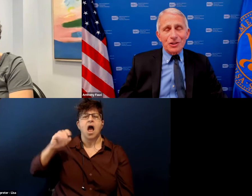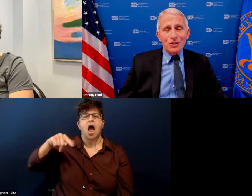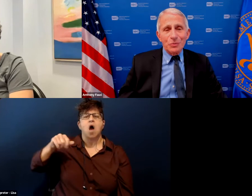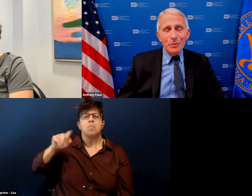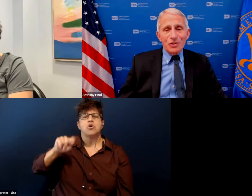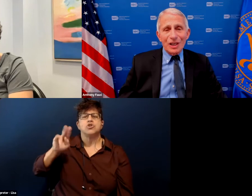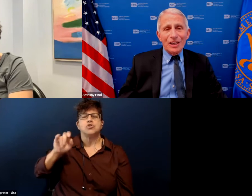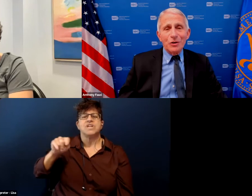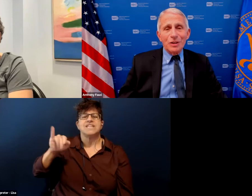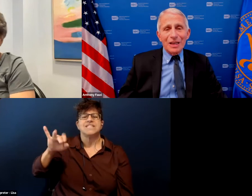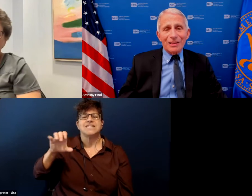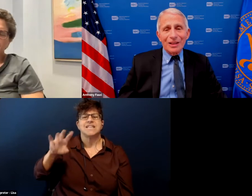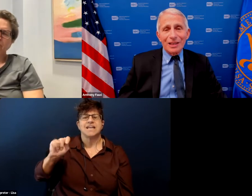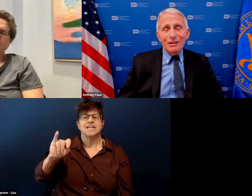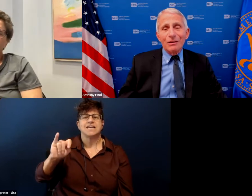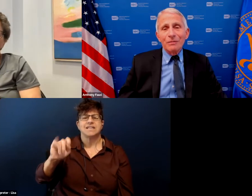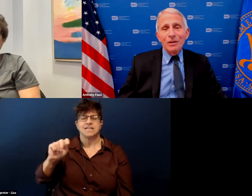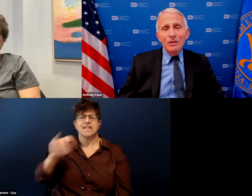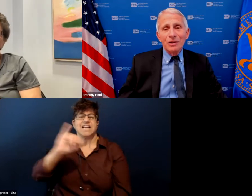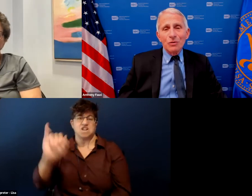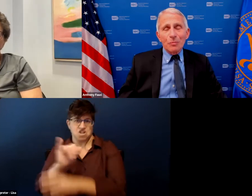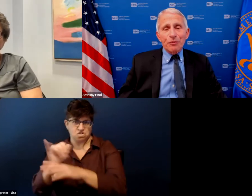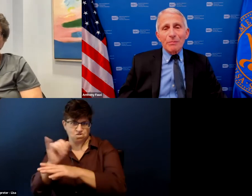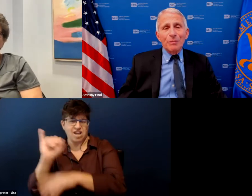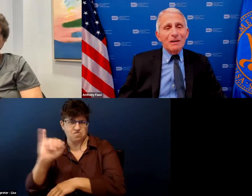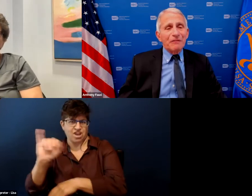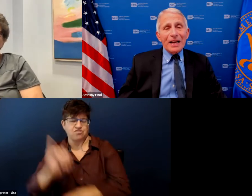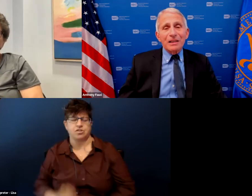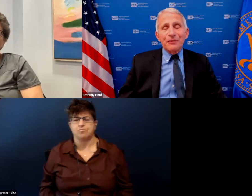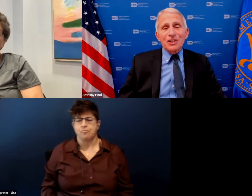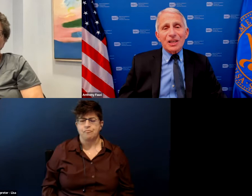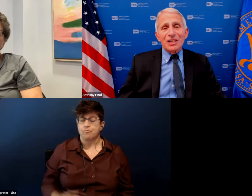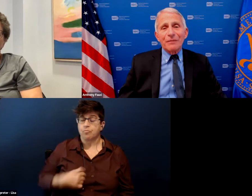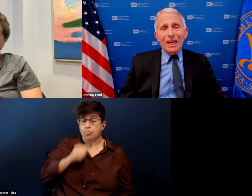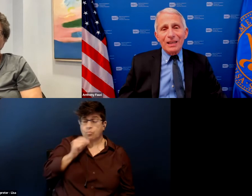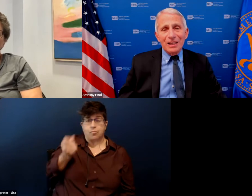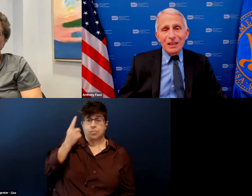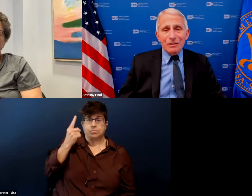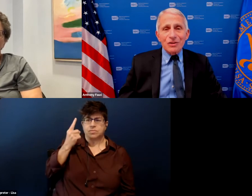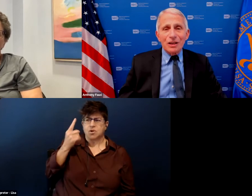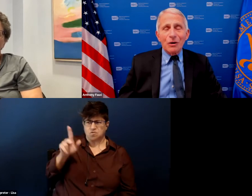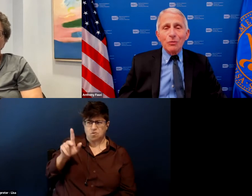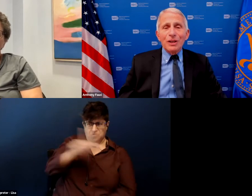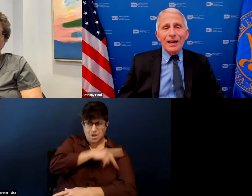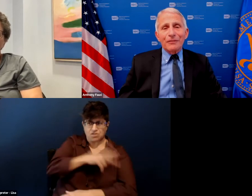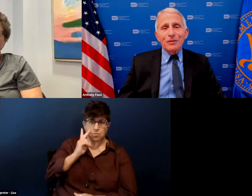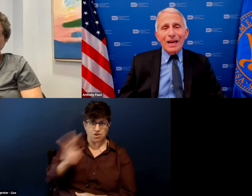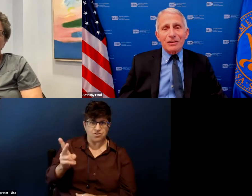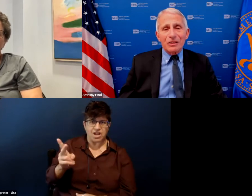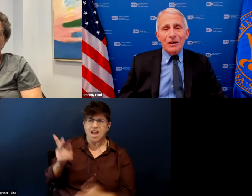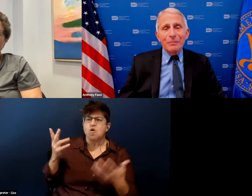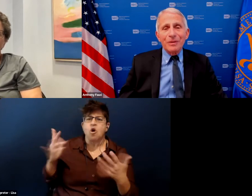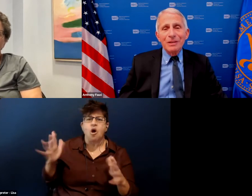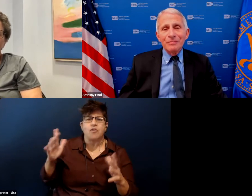of patients we were seeing who were deathly ill were probably infected for six seven eight years and only after